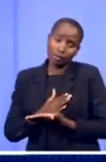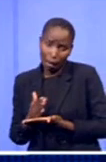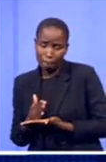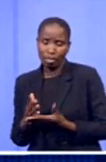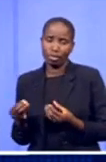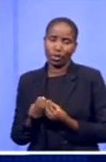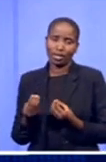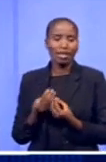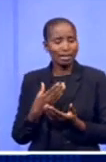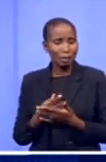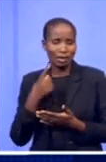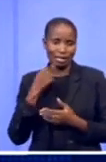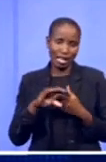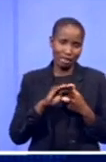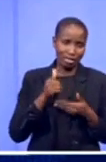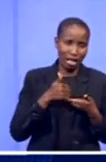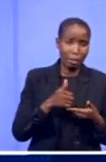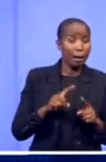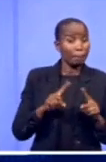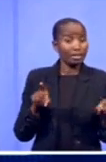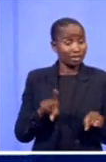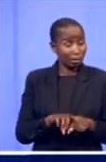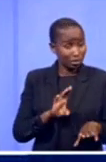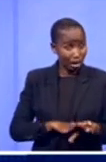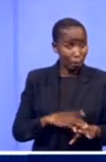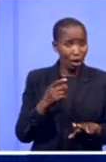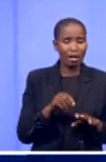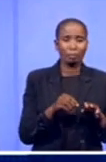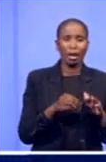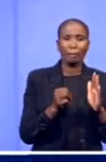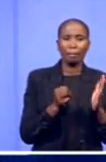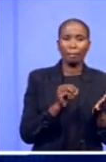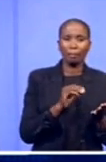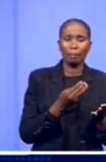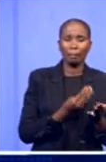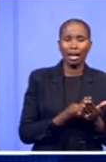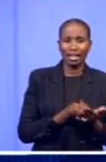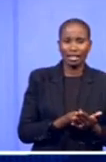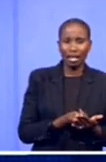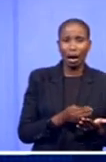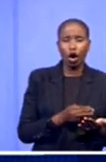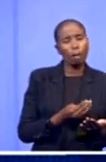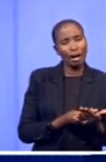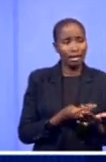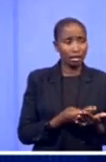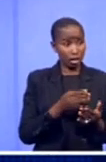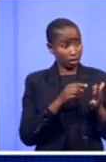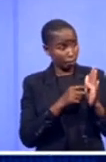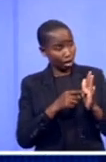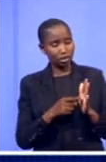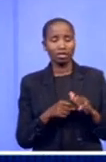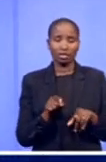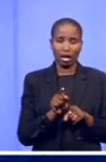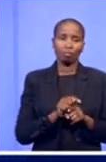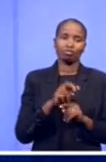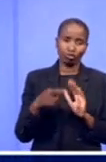market conditions and market demand will also play an important role. So just give us a sense, what are the